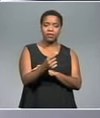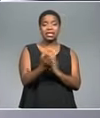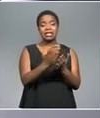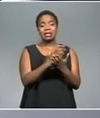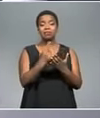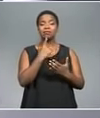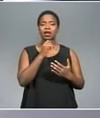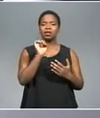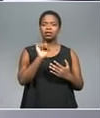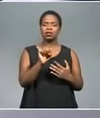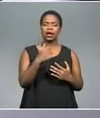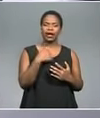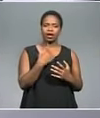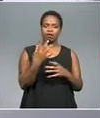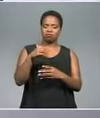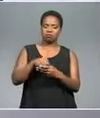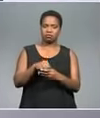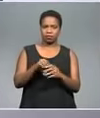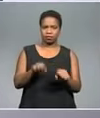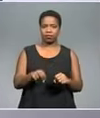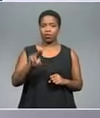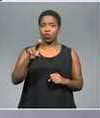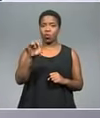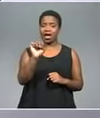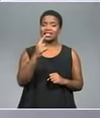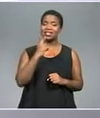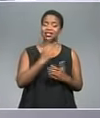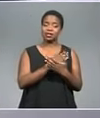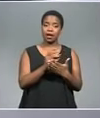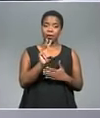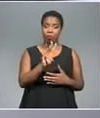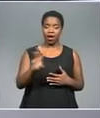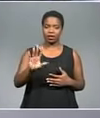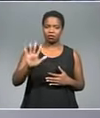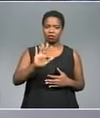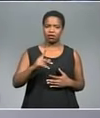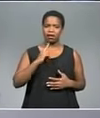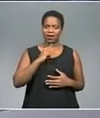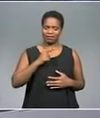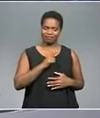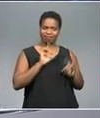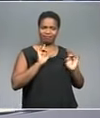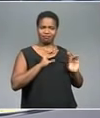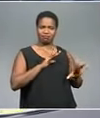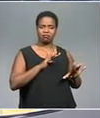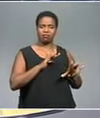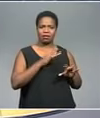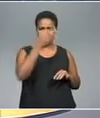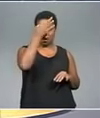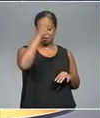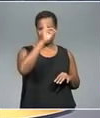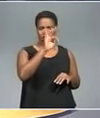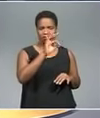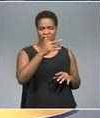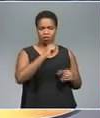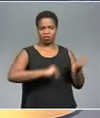declaring himself interim president. The US and some Western powers are denouncing Maduro's government, calling it illegitimate.